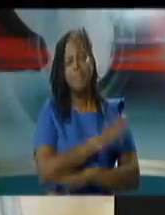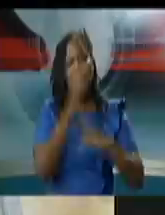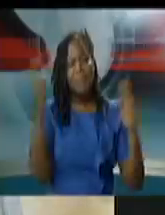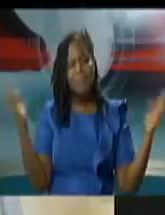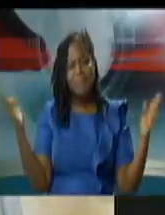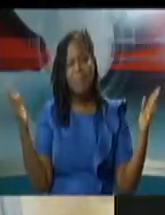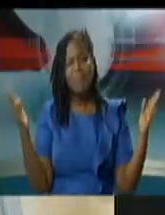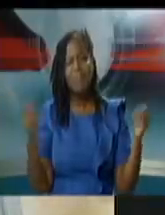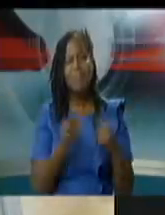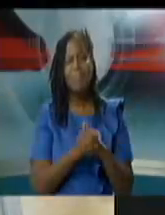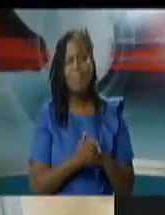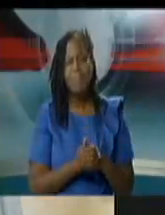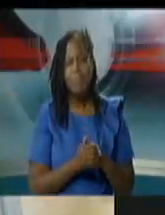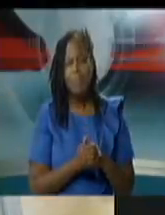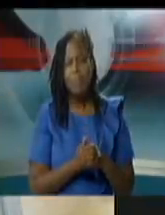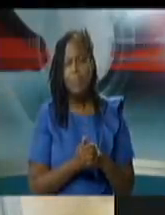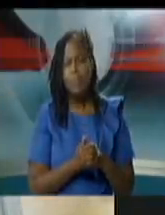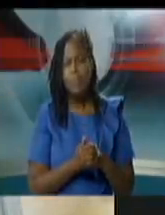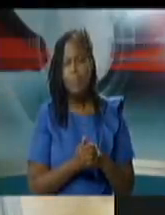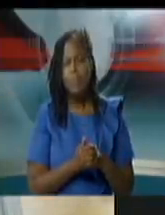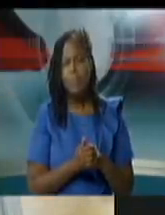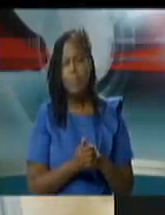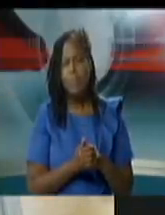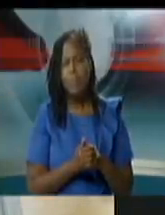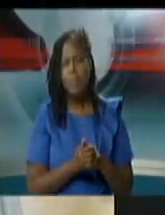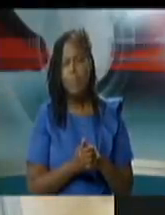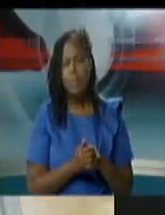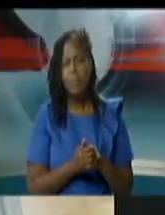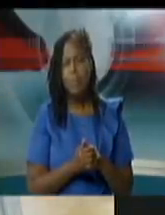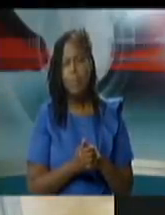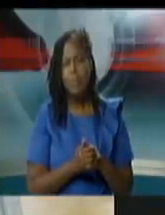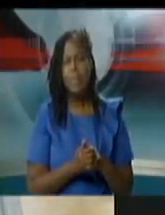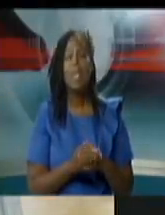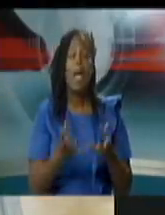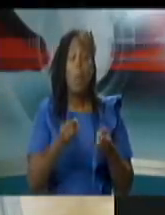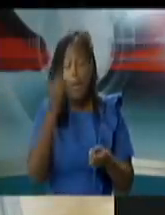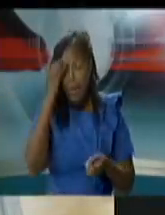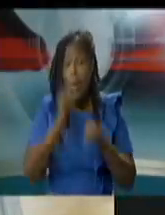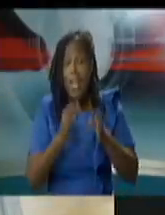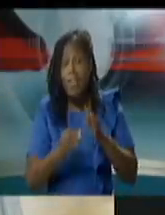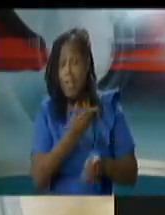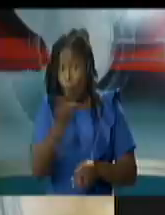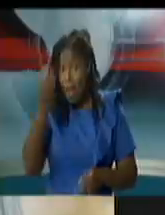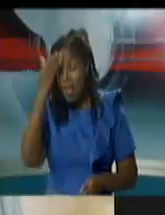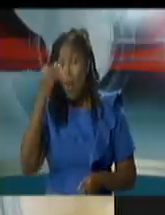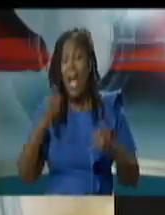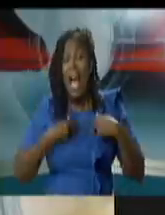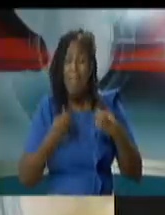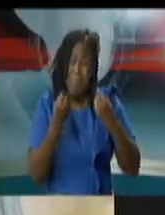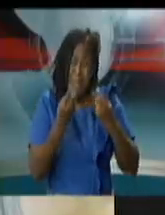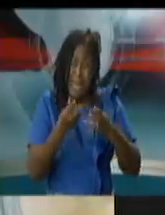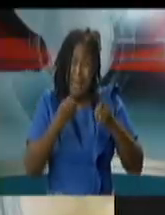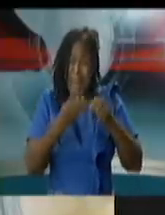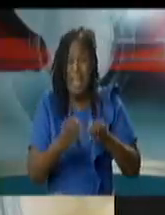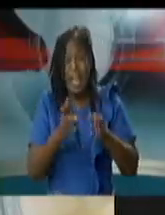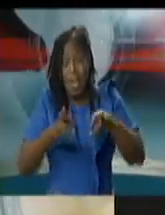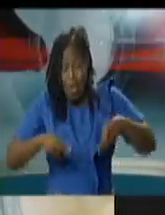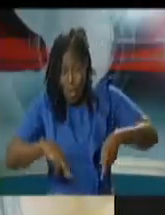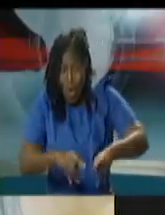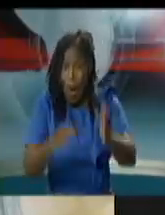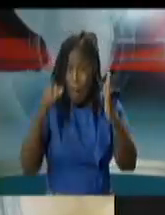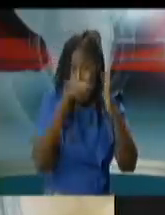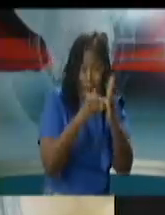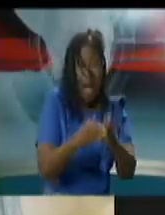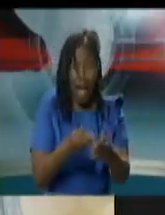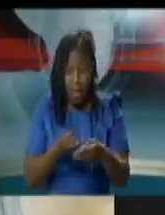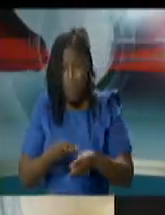know by chance if you all are aware that there are a series of roadblocks around the country at this point in time and what might i don't know if